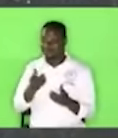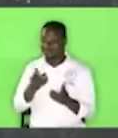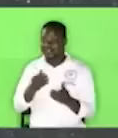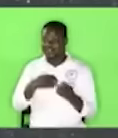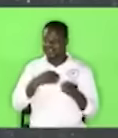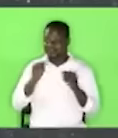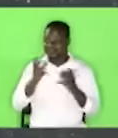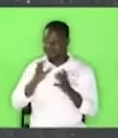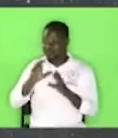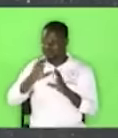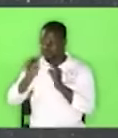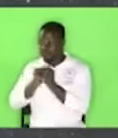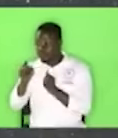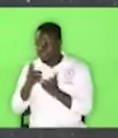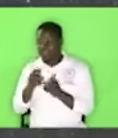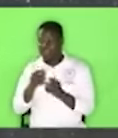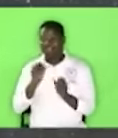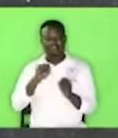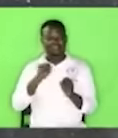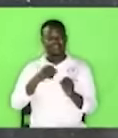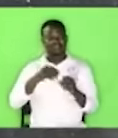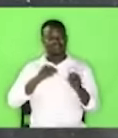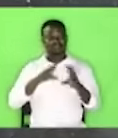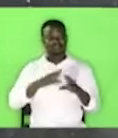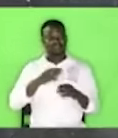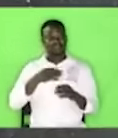speak to you? Say, yes, I'm waiting.